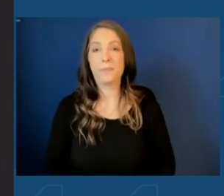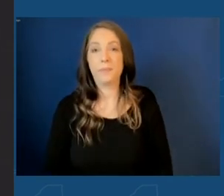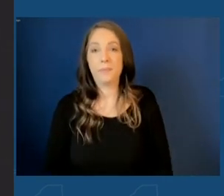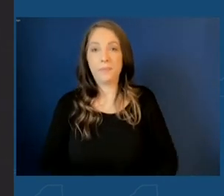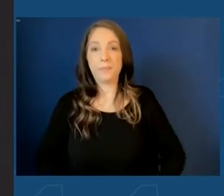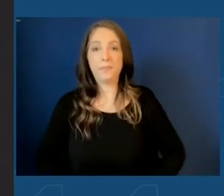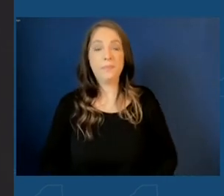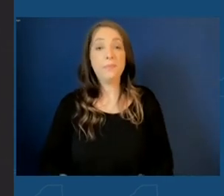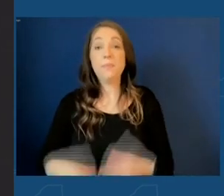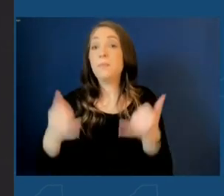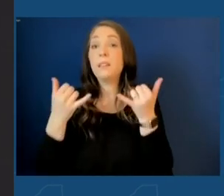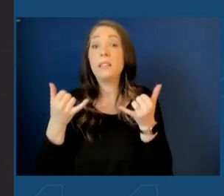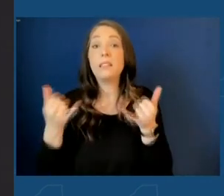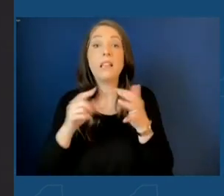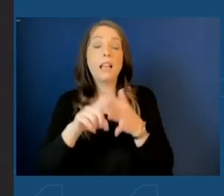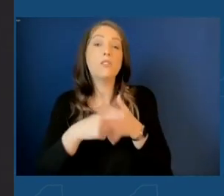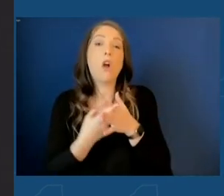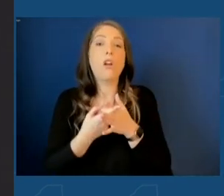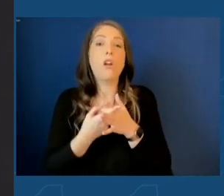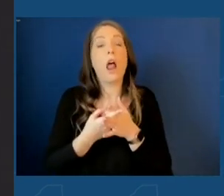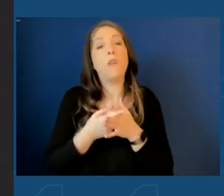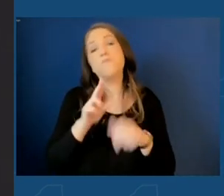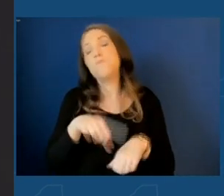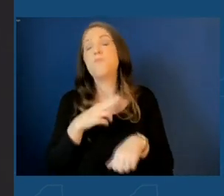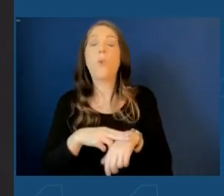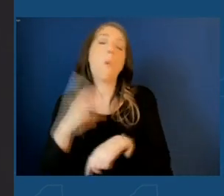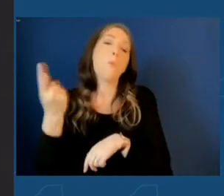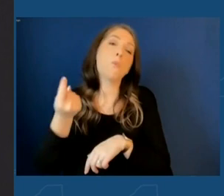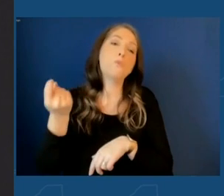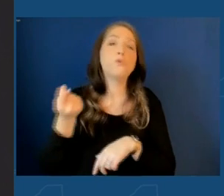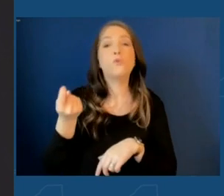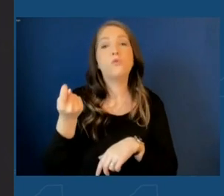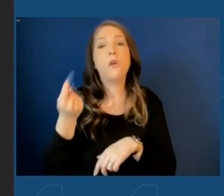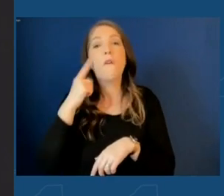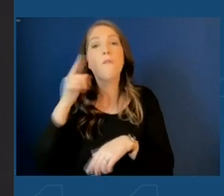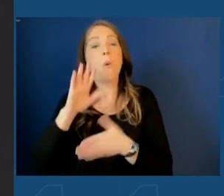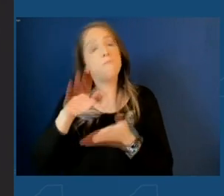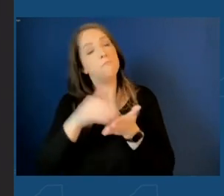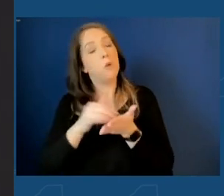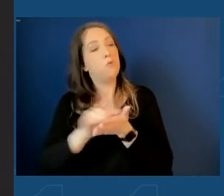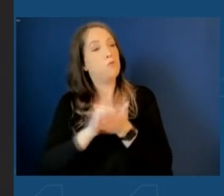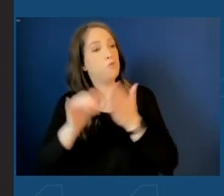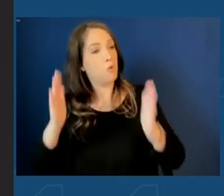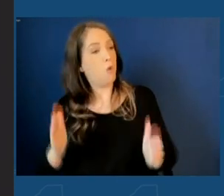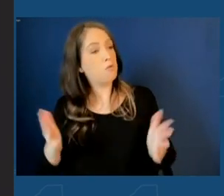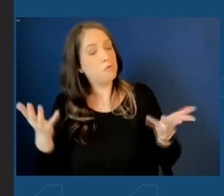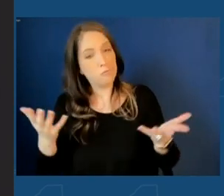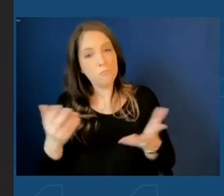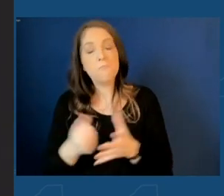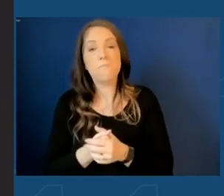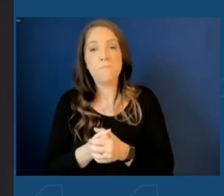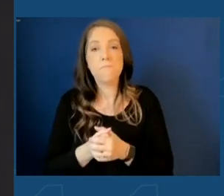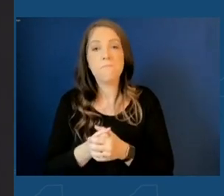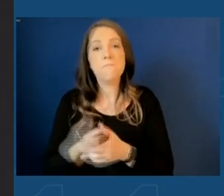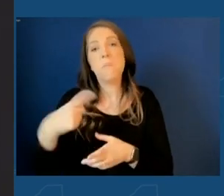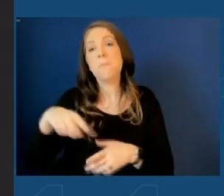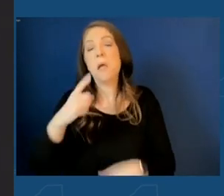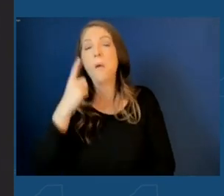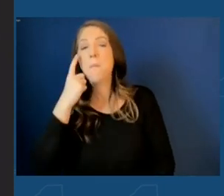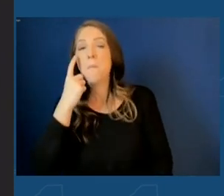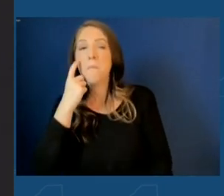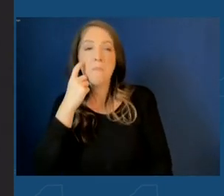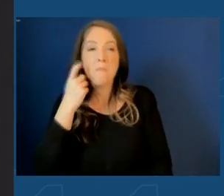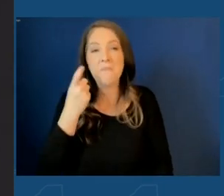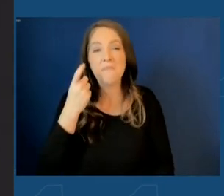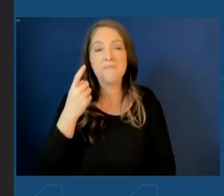you know, today started as an ordinary Tuesday for most central New Yorkers, most New Yorkers, unsuspecting that a life